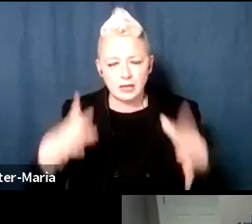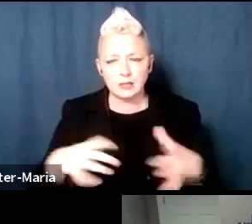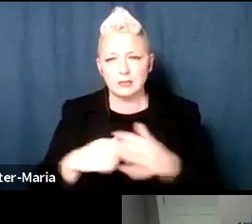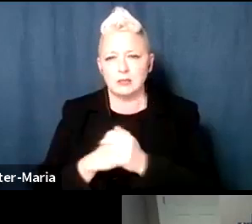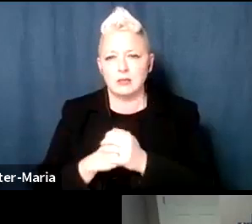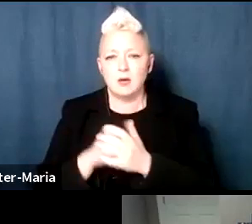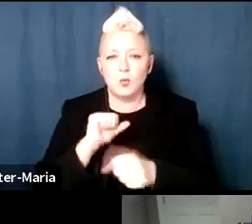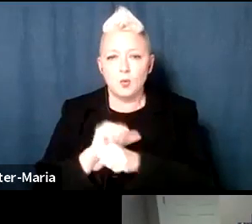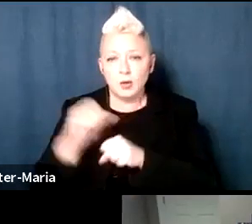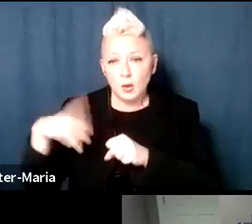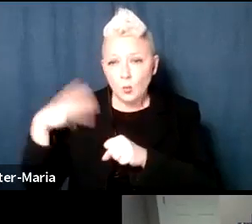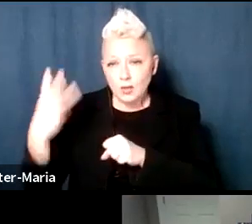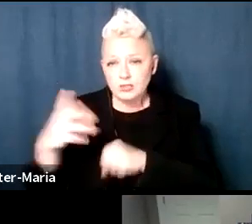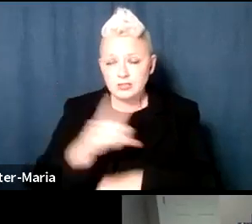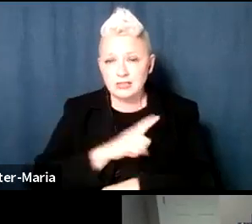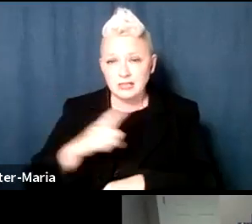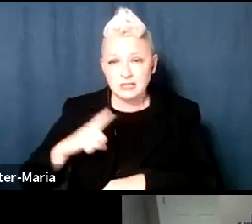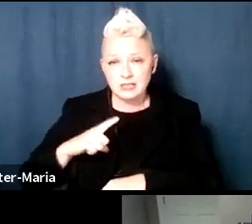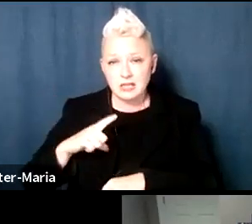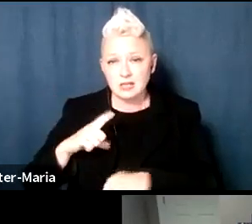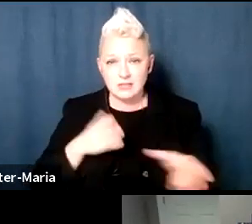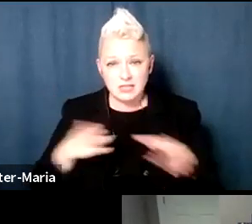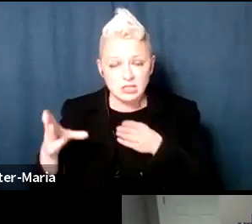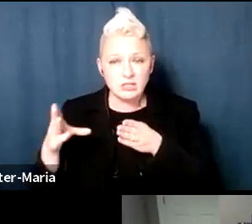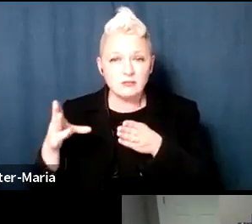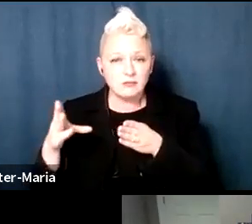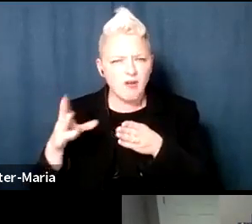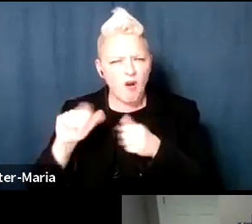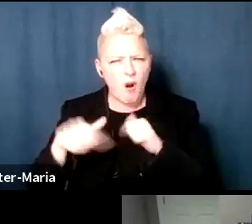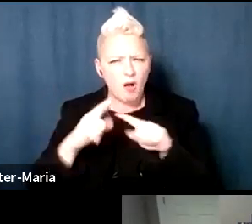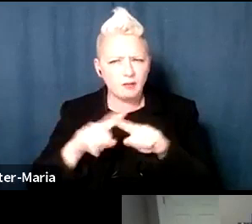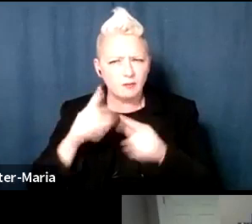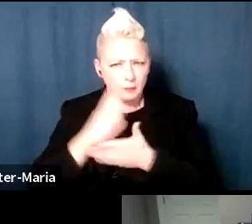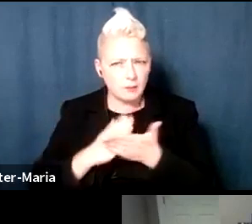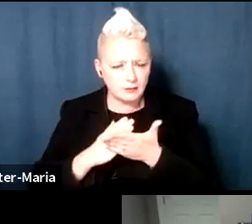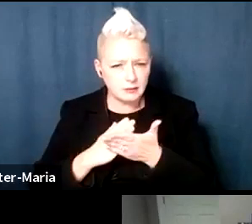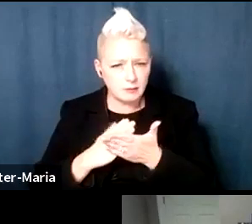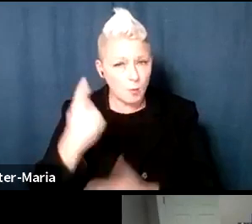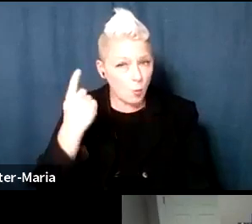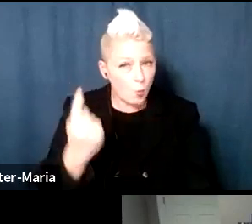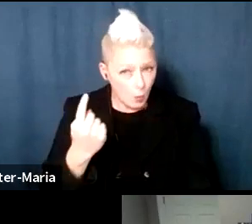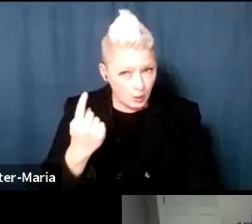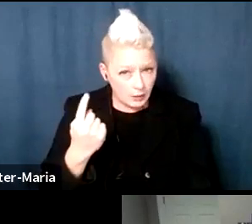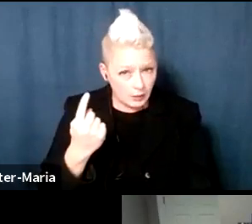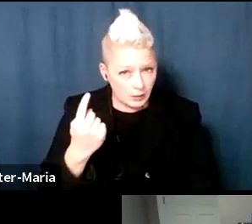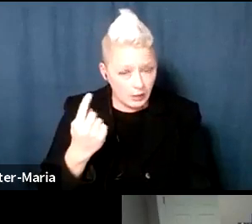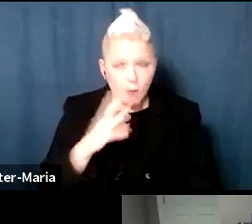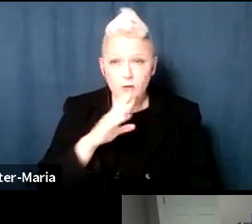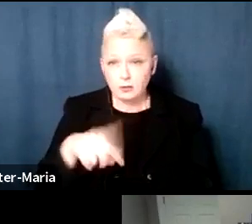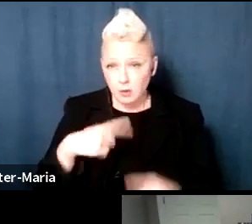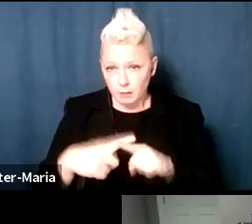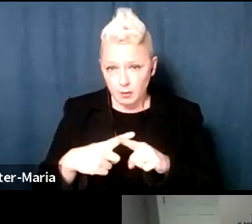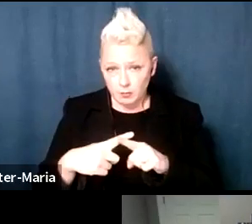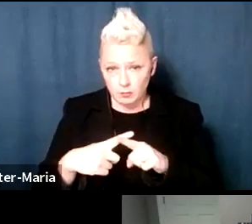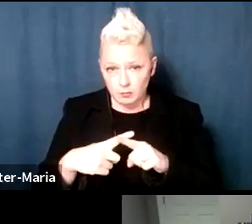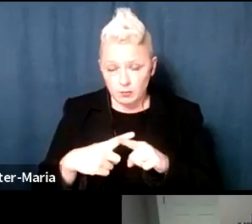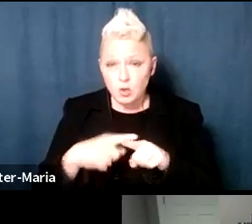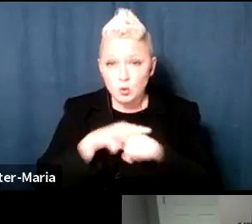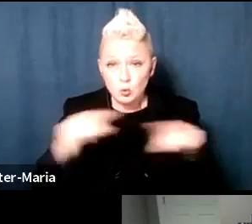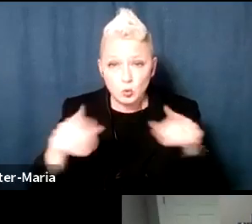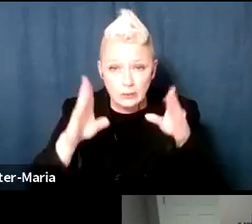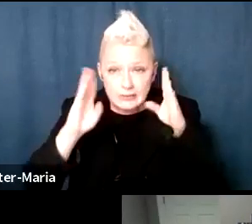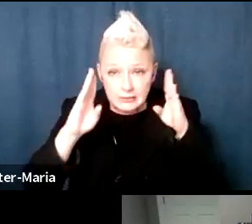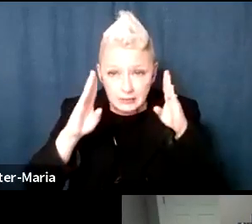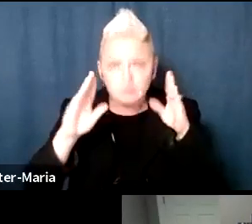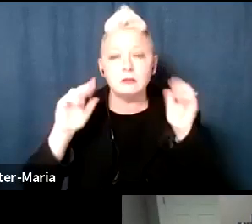legislative initiatives, all of these different pieces. But there's one in particular that I want to talk about, and that everybody who's listening can